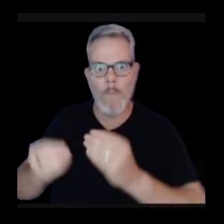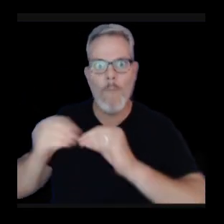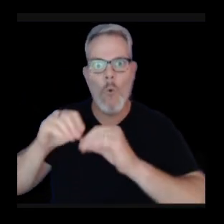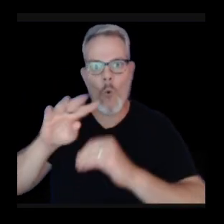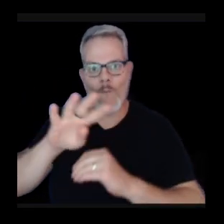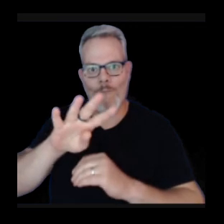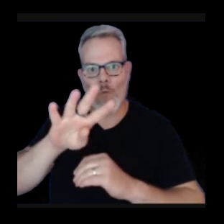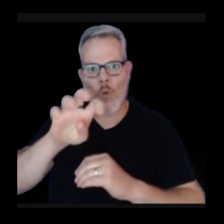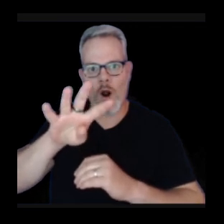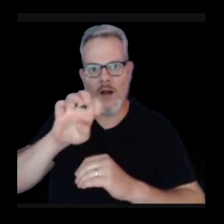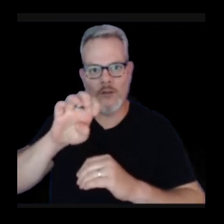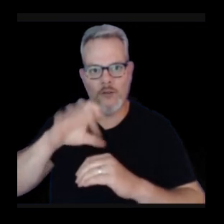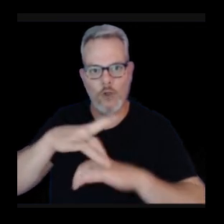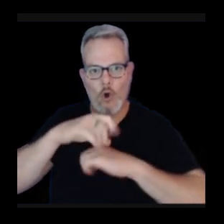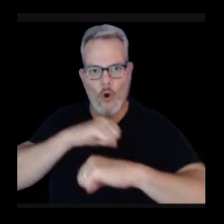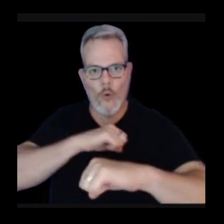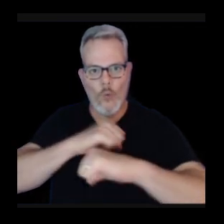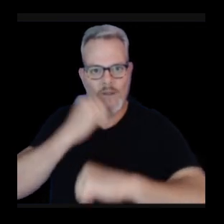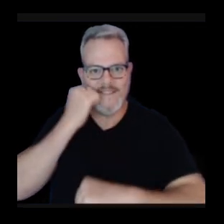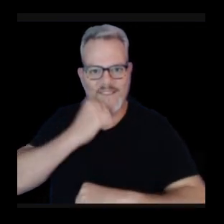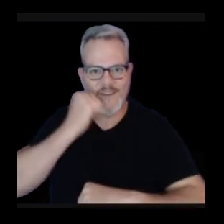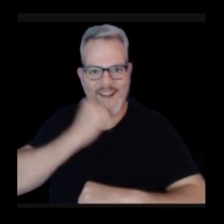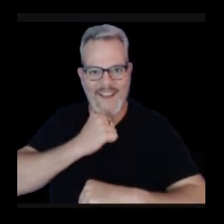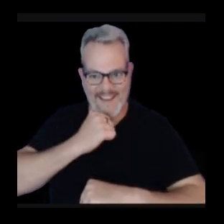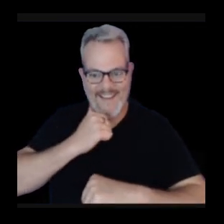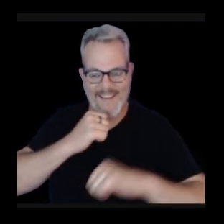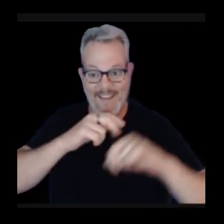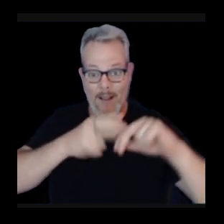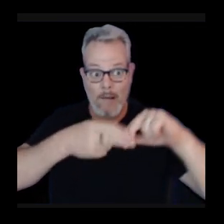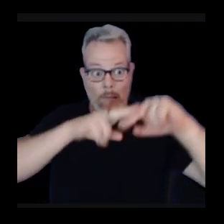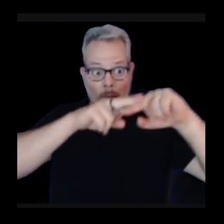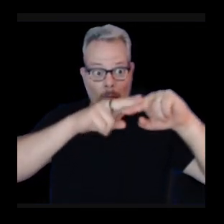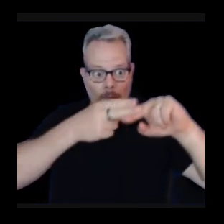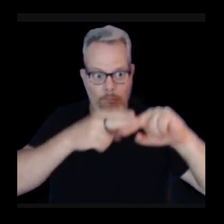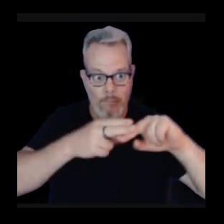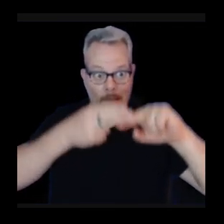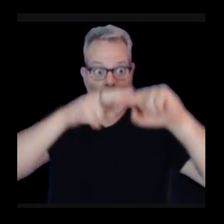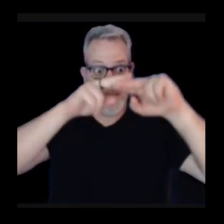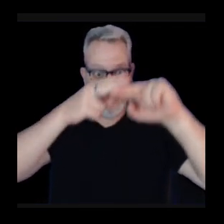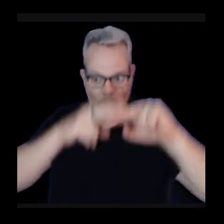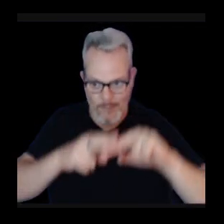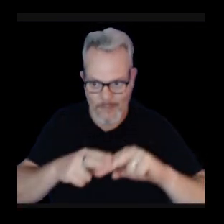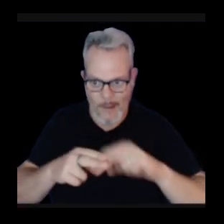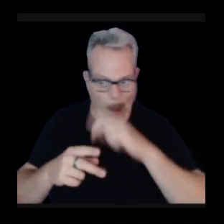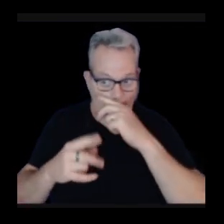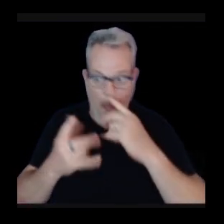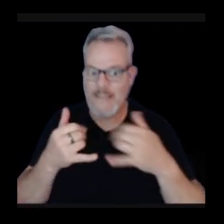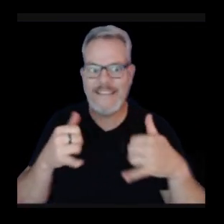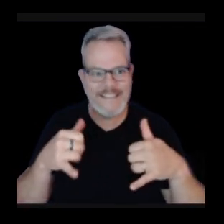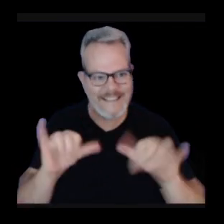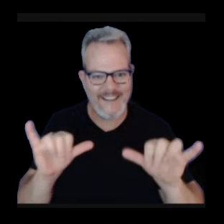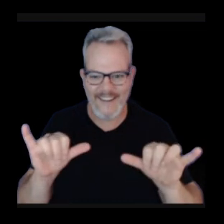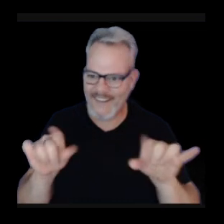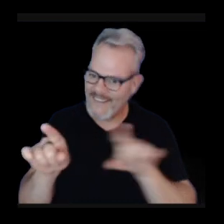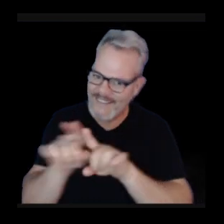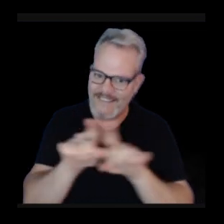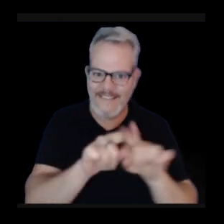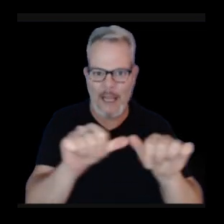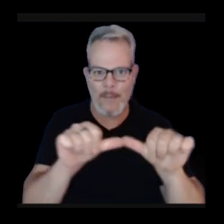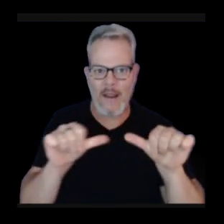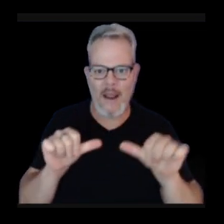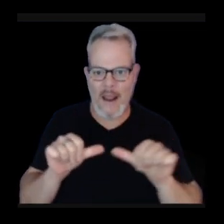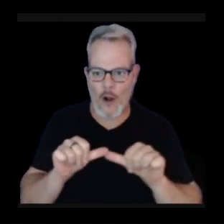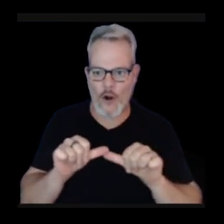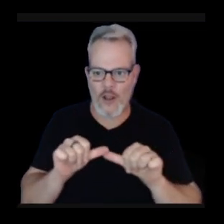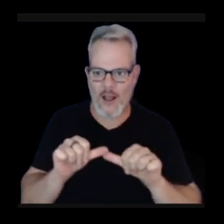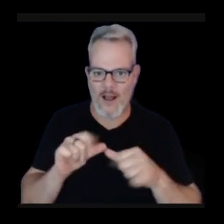earthquakes per day. But still, this is flaring up in the same area, the Upper East Rift Connector of Kilauea and